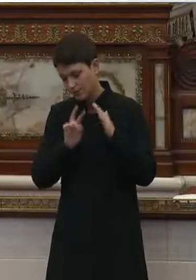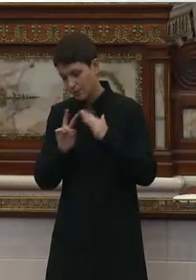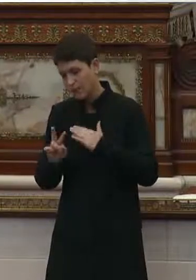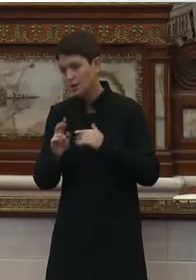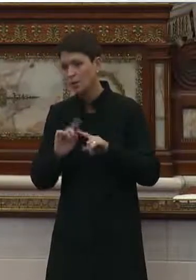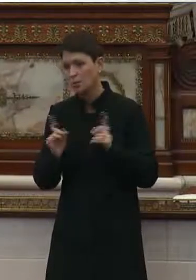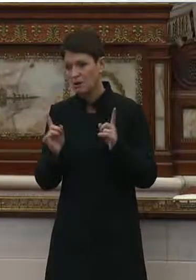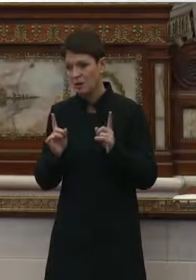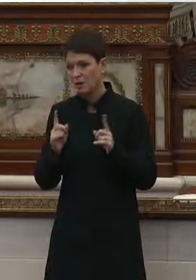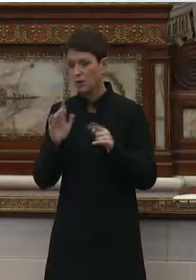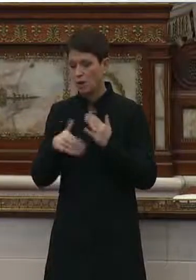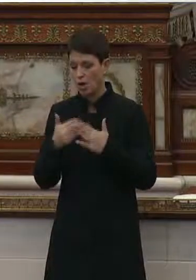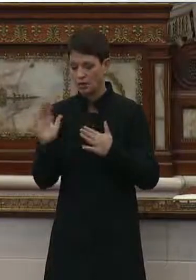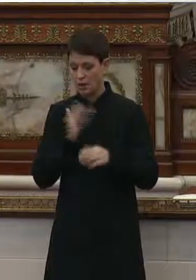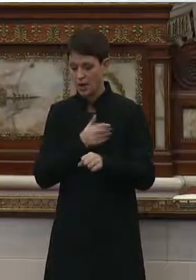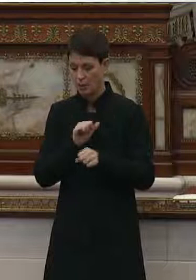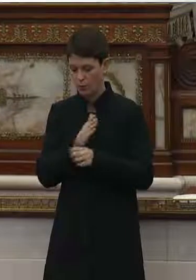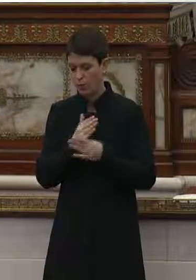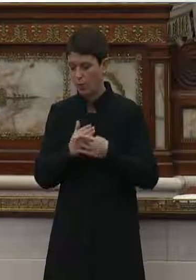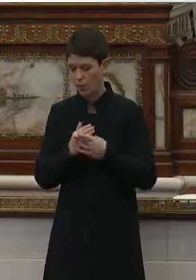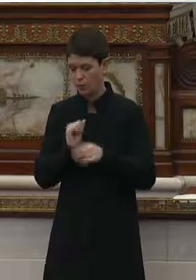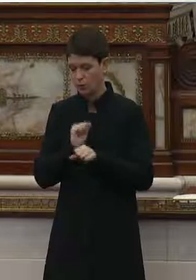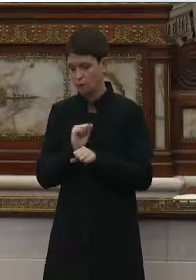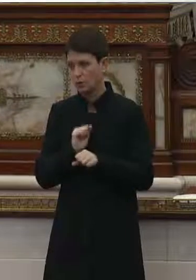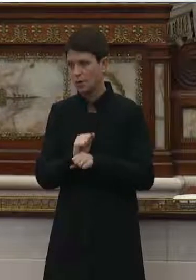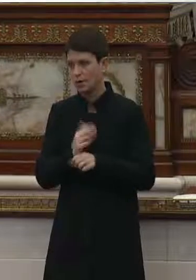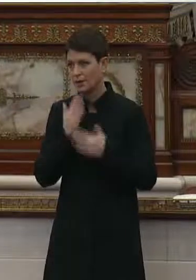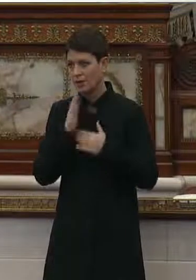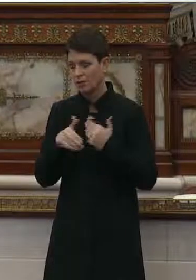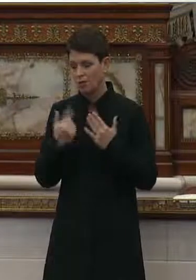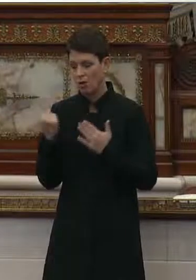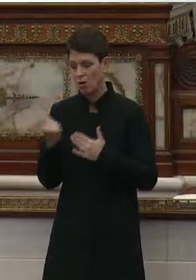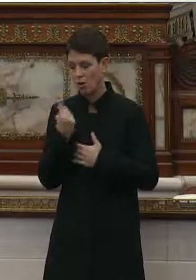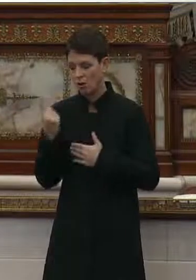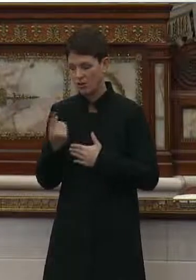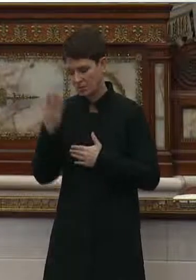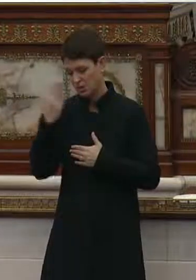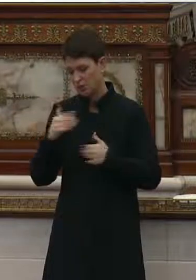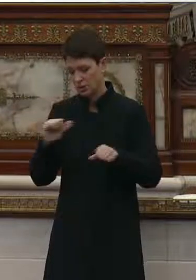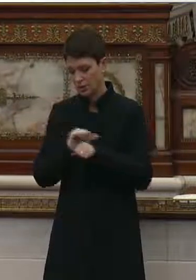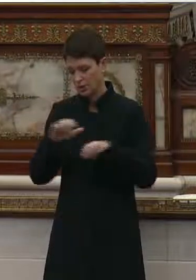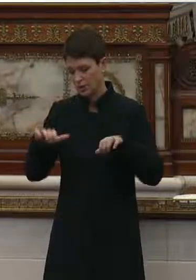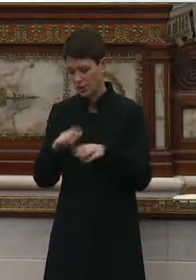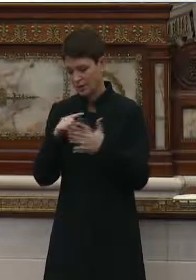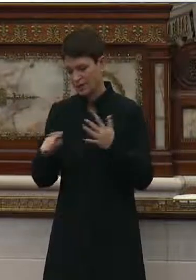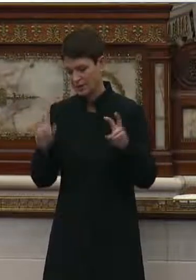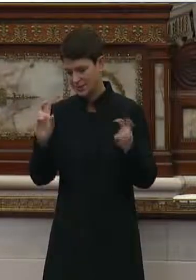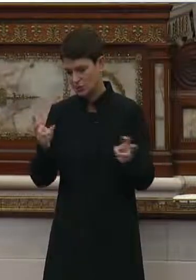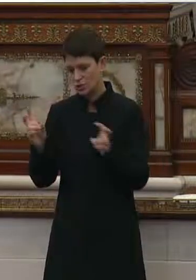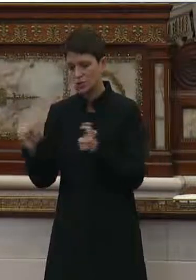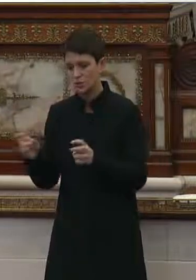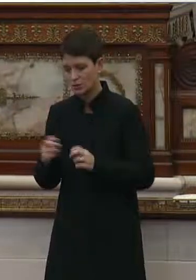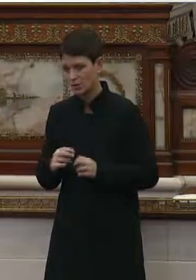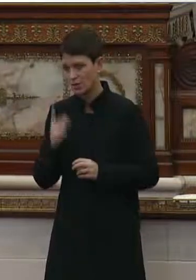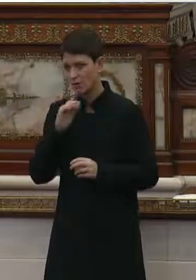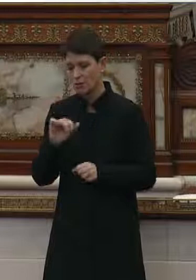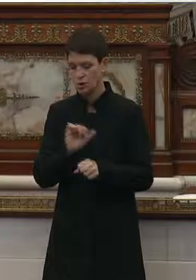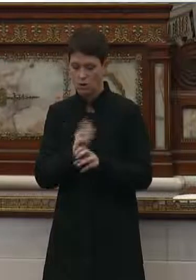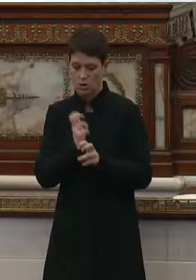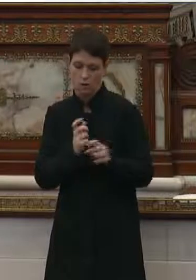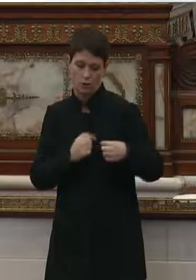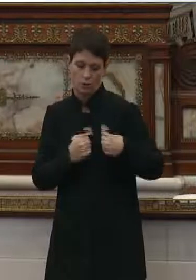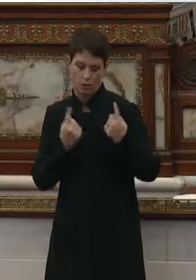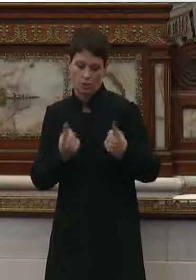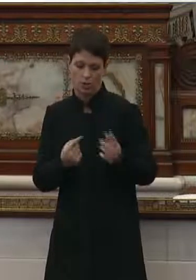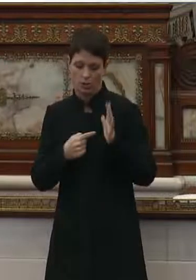part. And and I thank you for always being out front on these issues and for your hard work